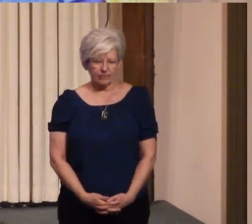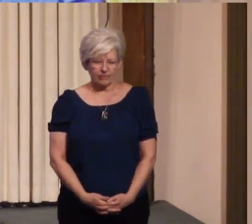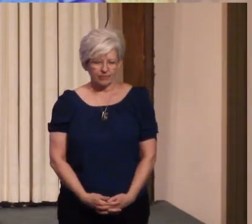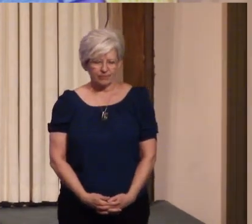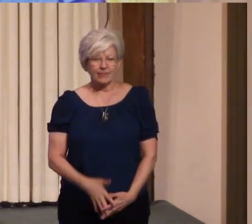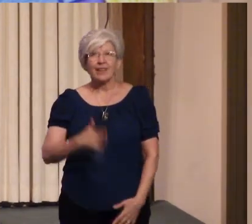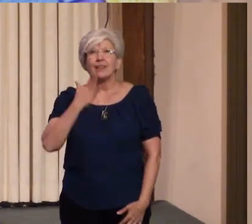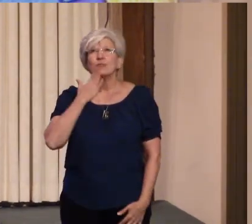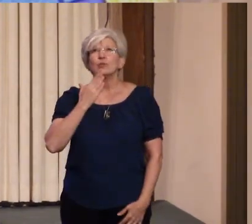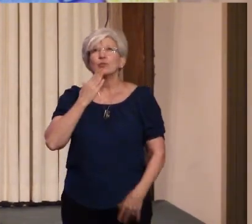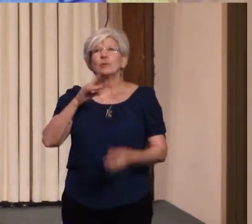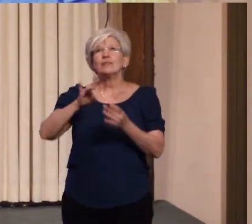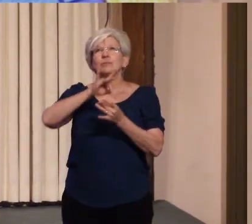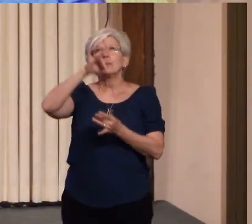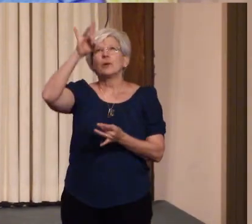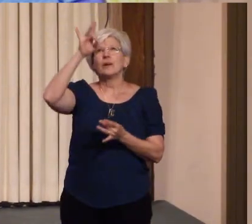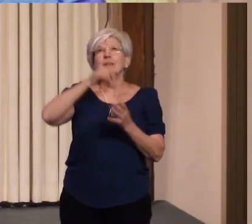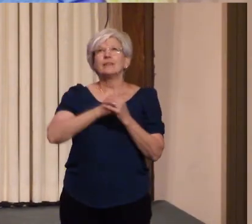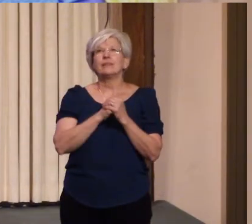sweet spirit we